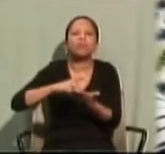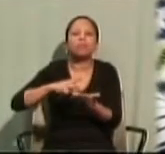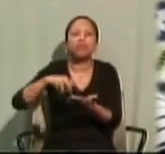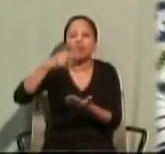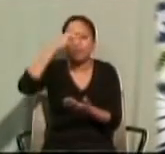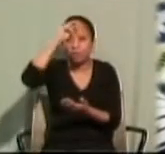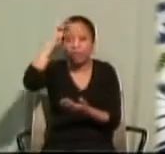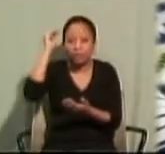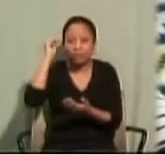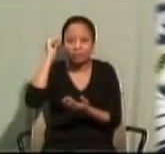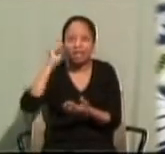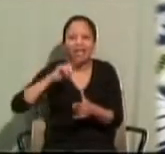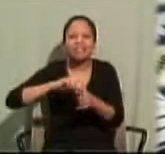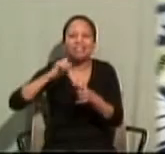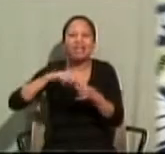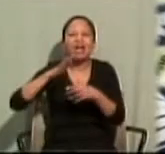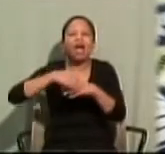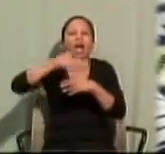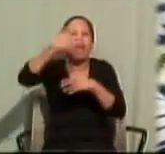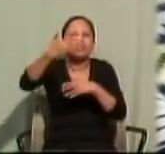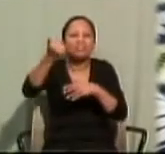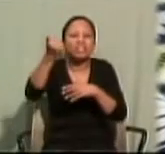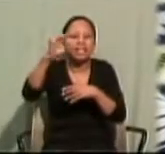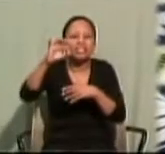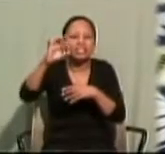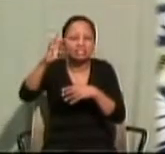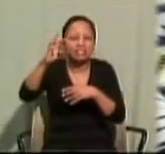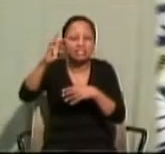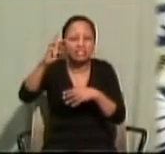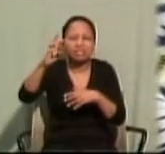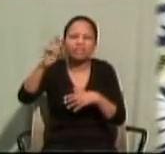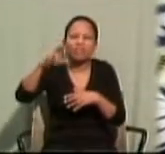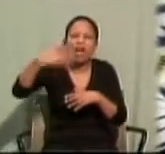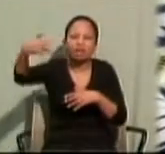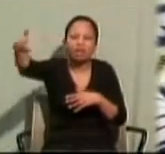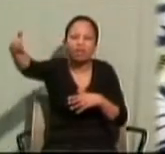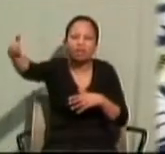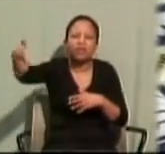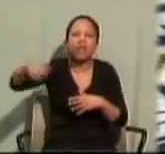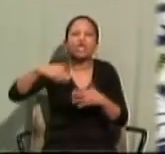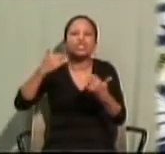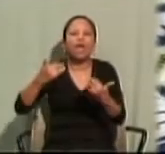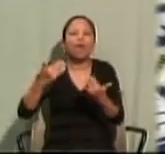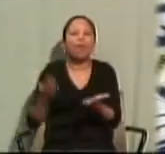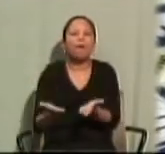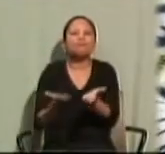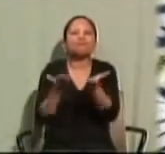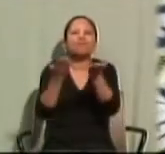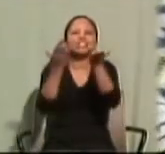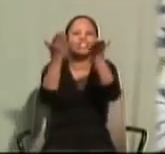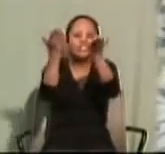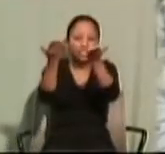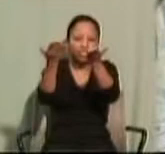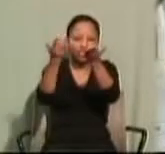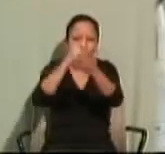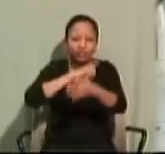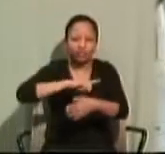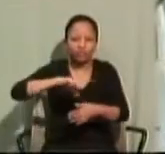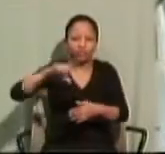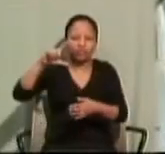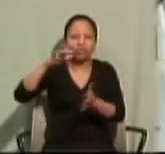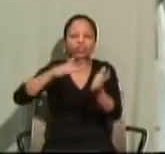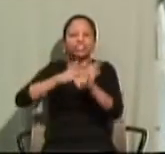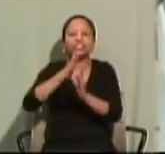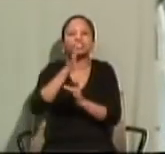presentation of the child, Jesus. But we'll take a very brief look